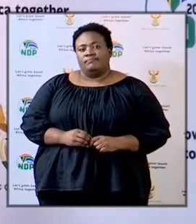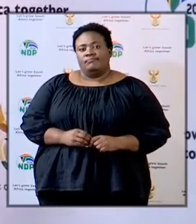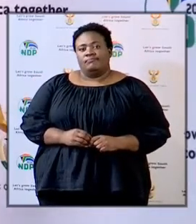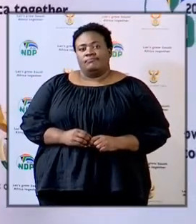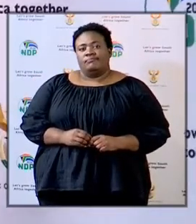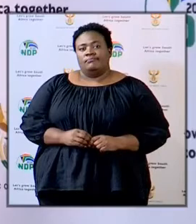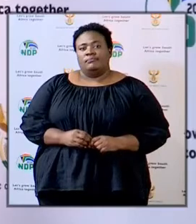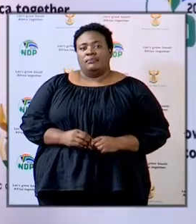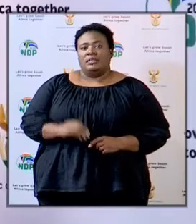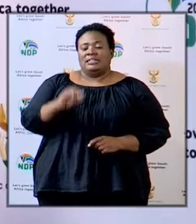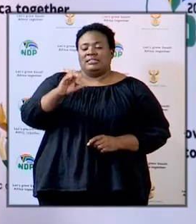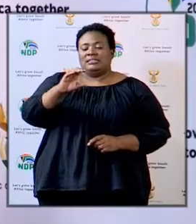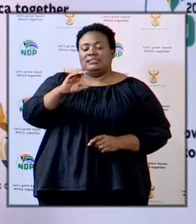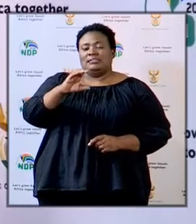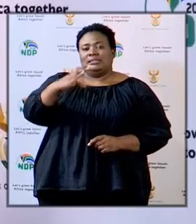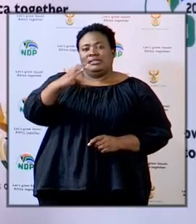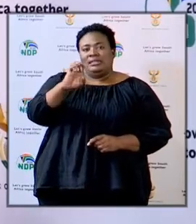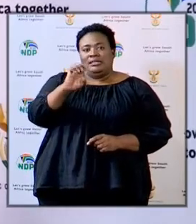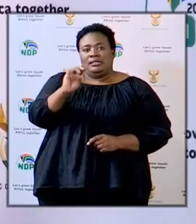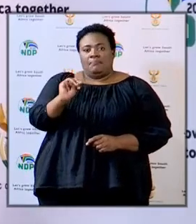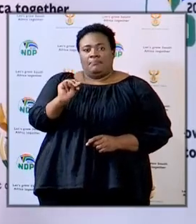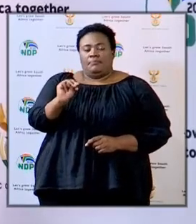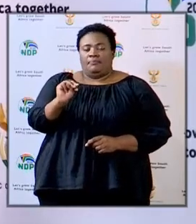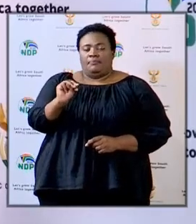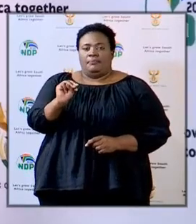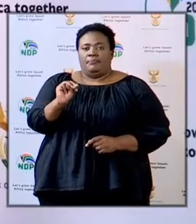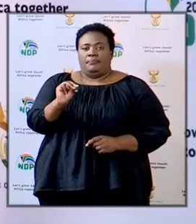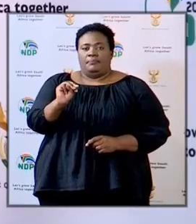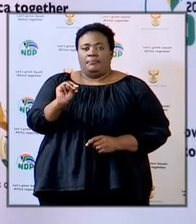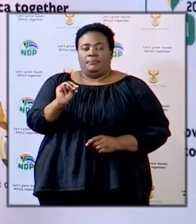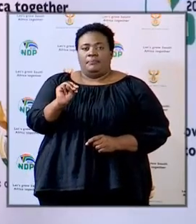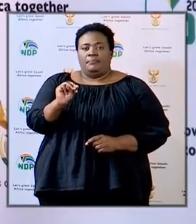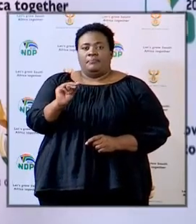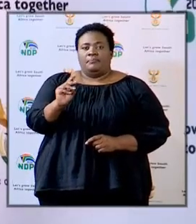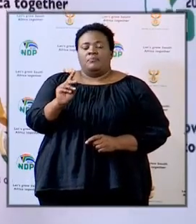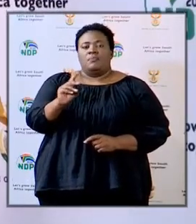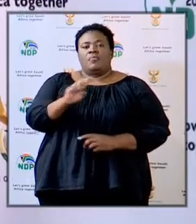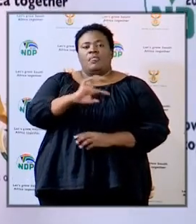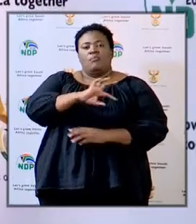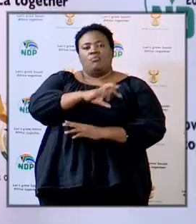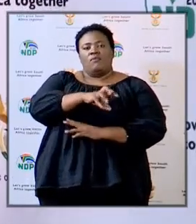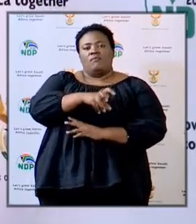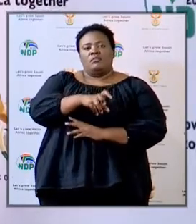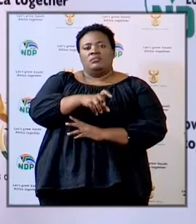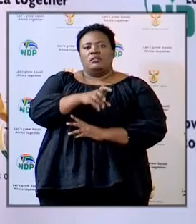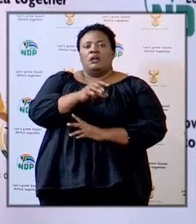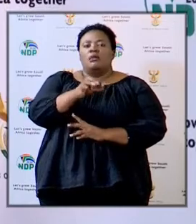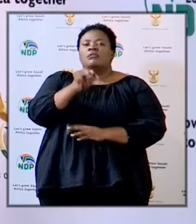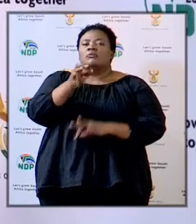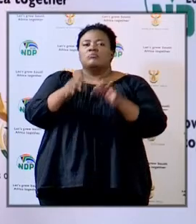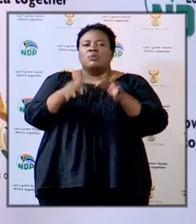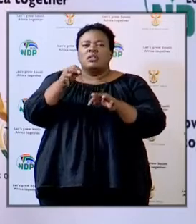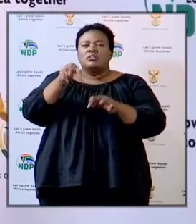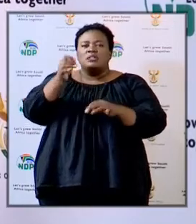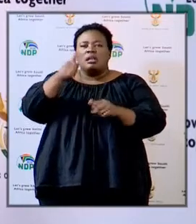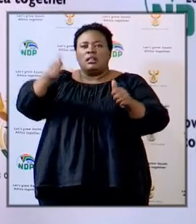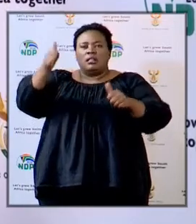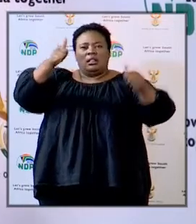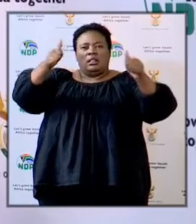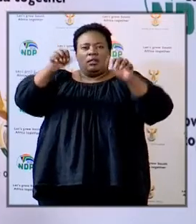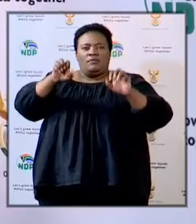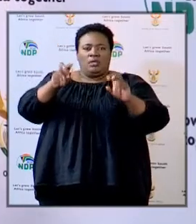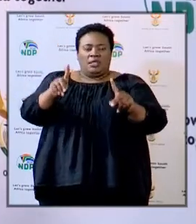the CEM, that's Provincial Political Heads of Education,